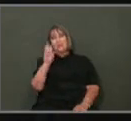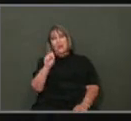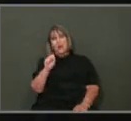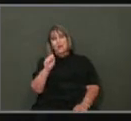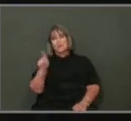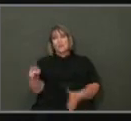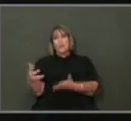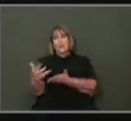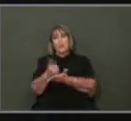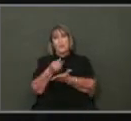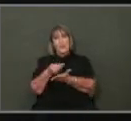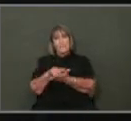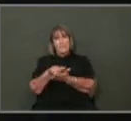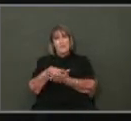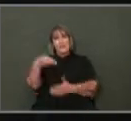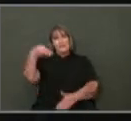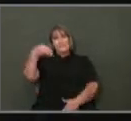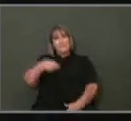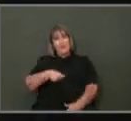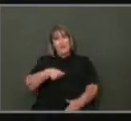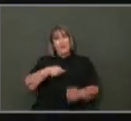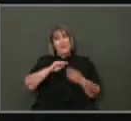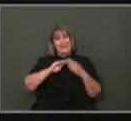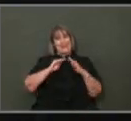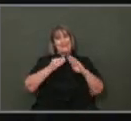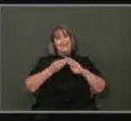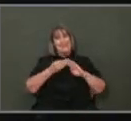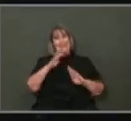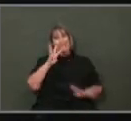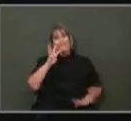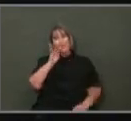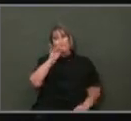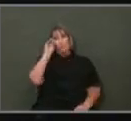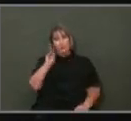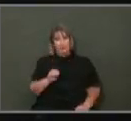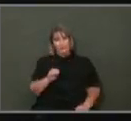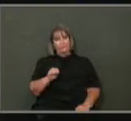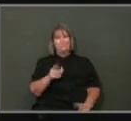% of their revenue. And that revenue is pretty consistent.